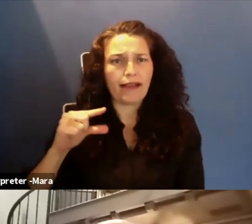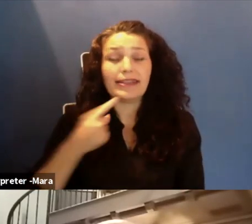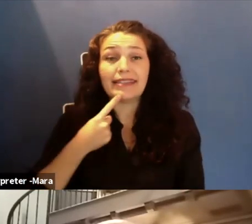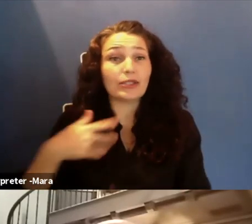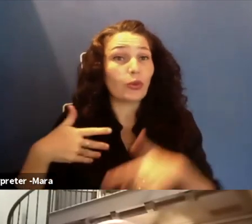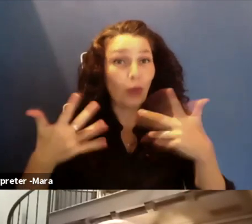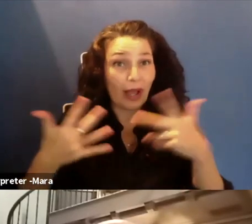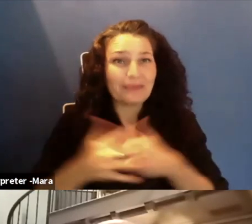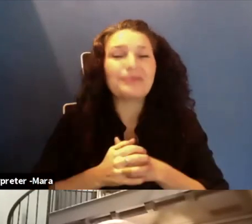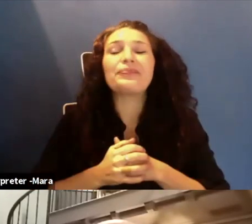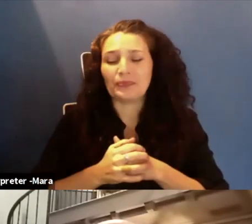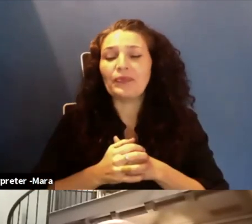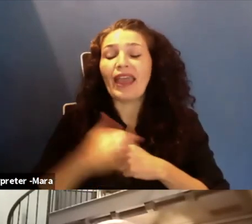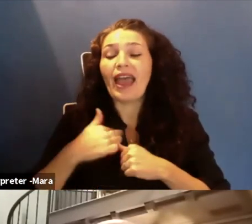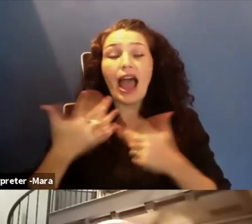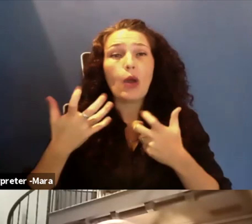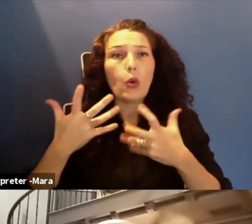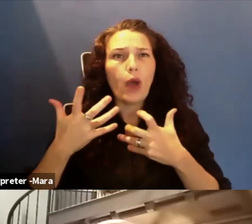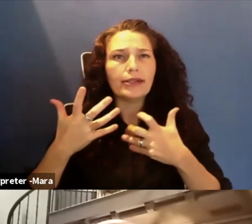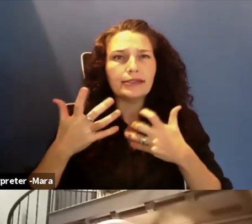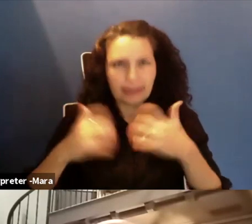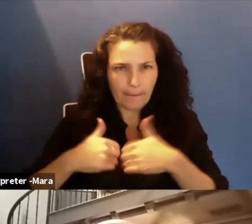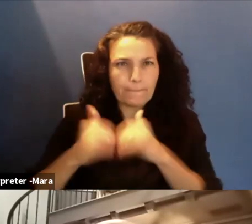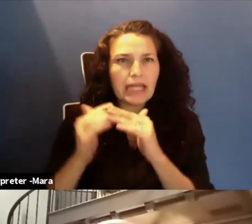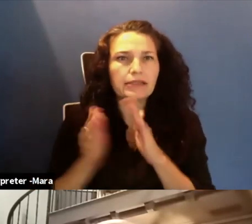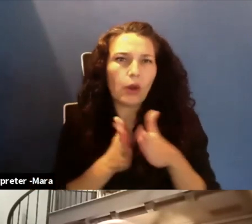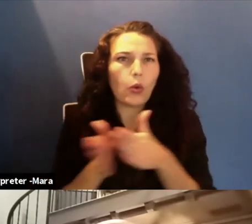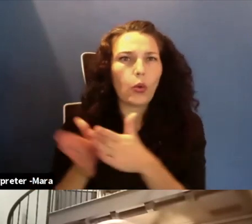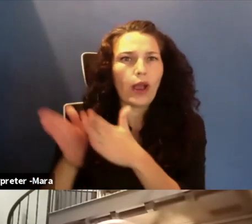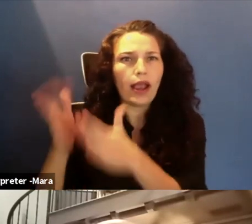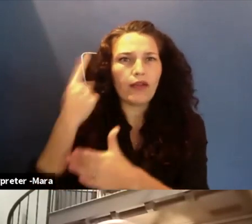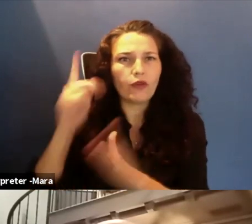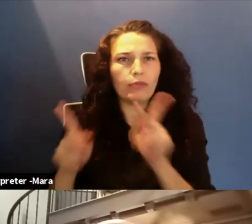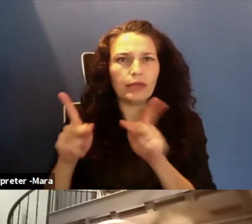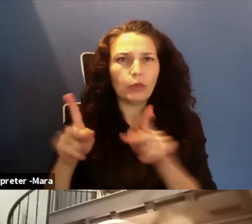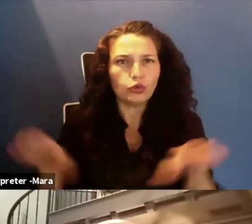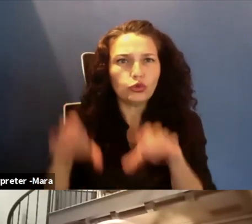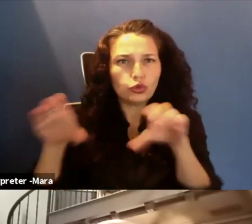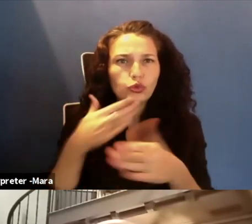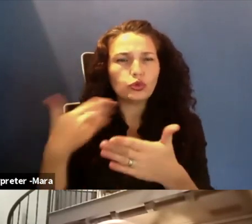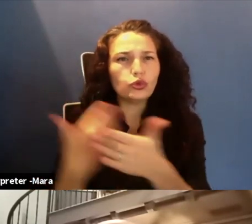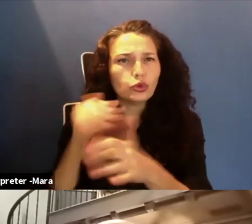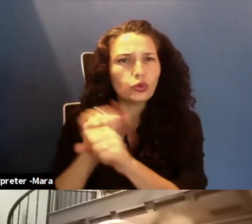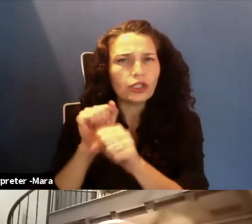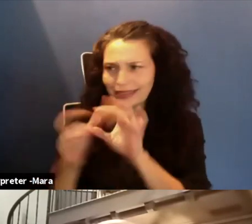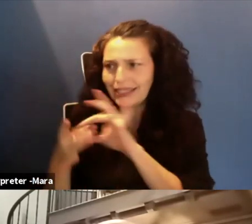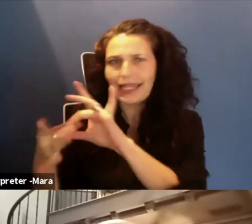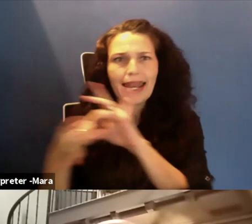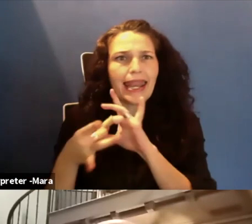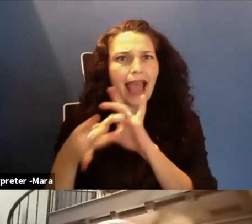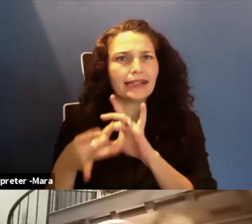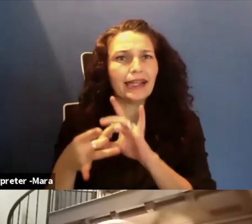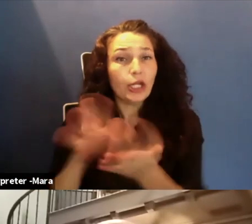So goes, I'd like to build a way for people doing good work to connect, to